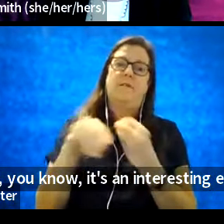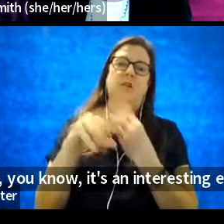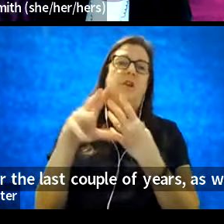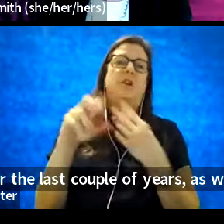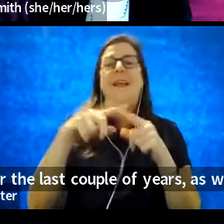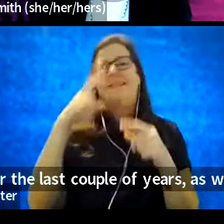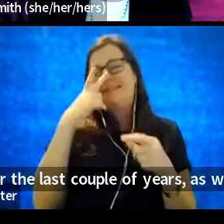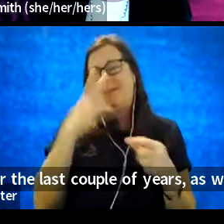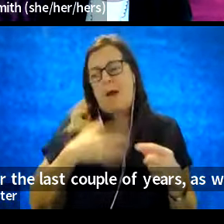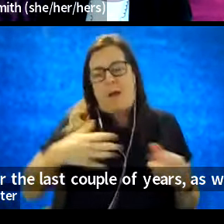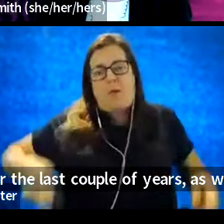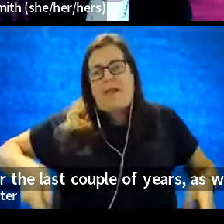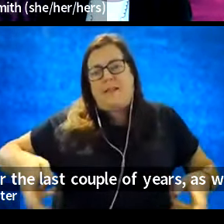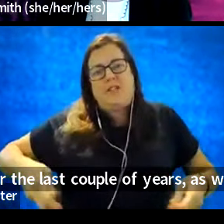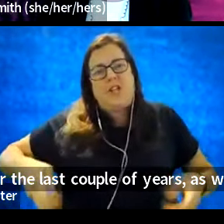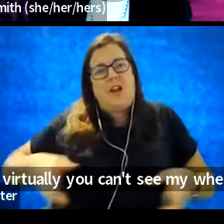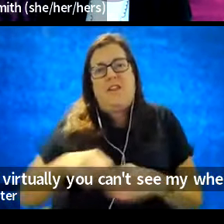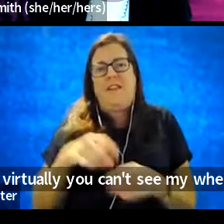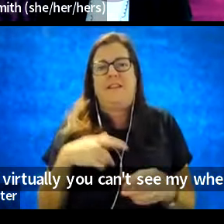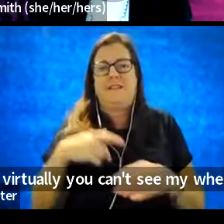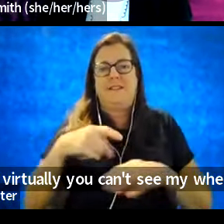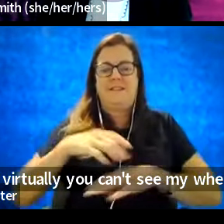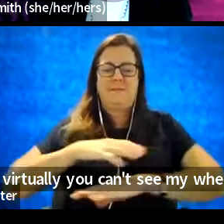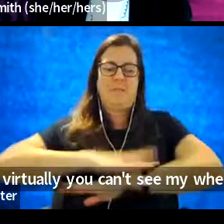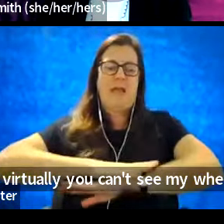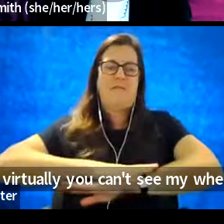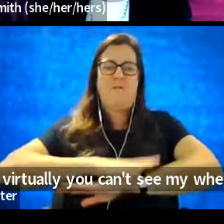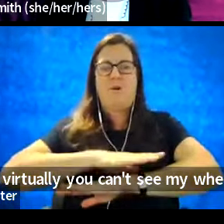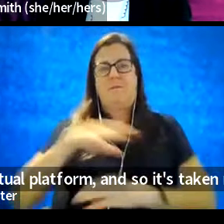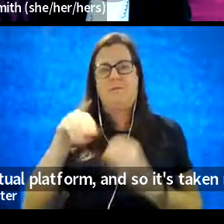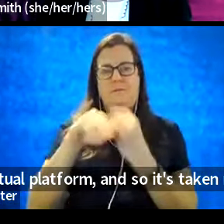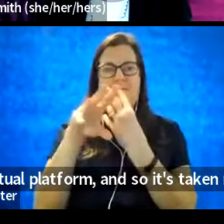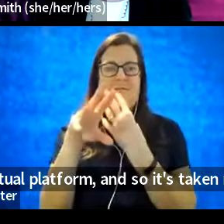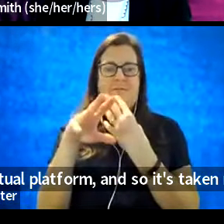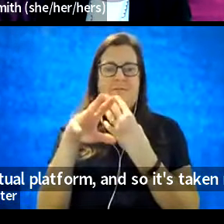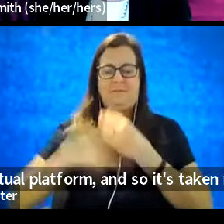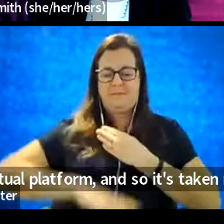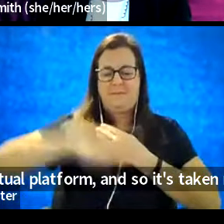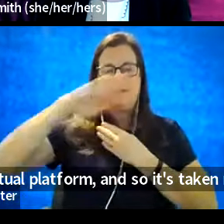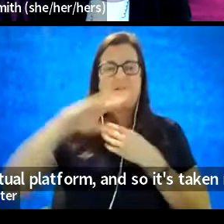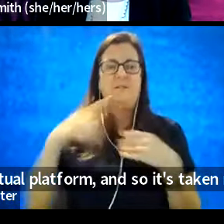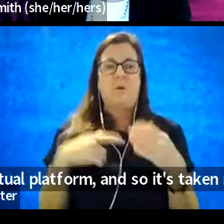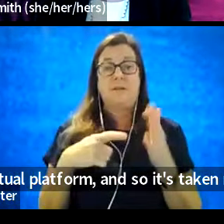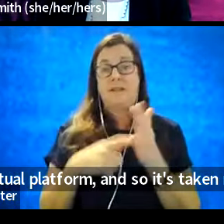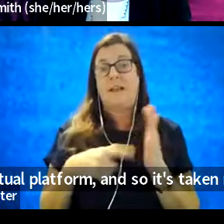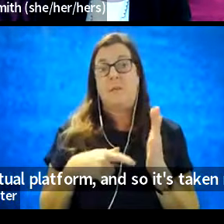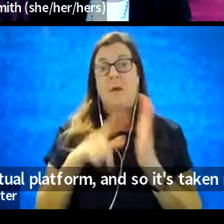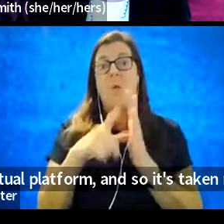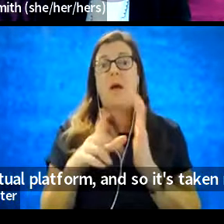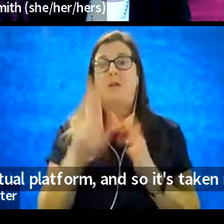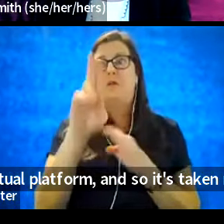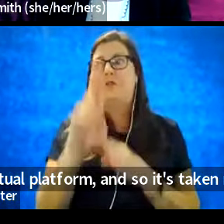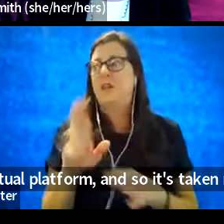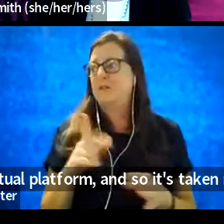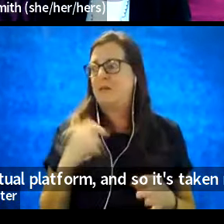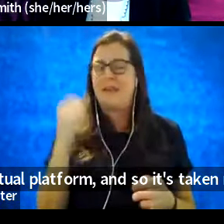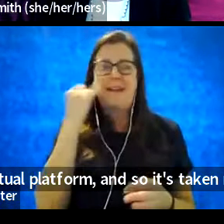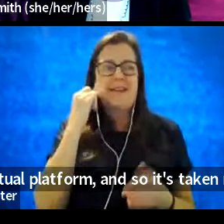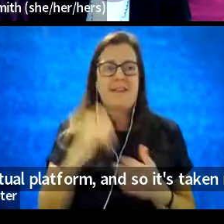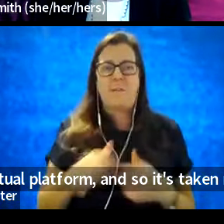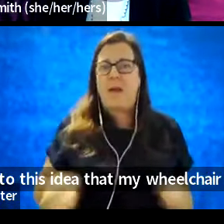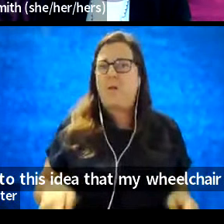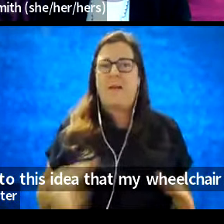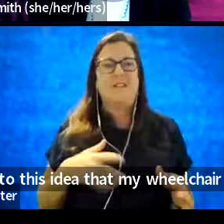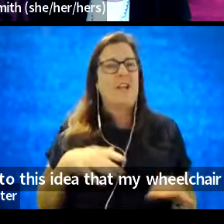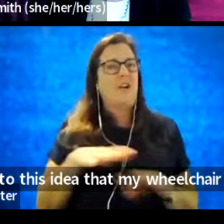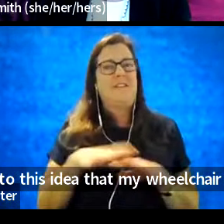see my wheelchair in this virtual platform. And so it's taken me a while to adjust to this idea that my wheelchair isn't